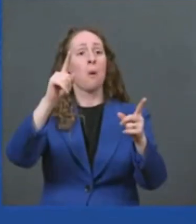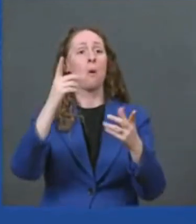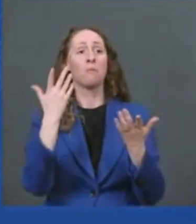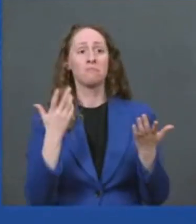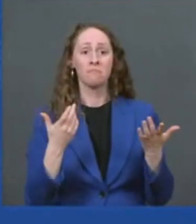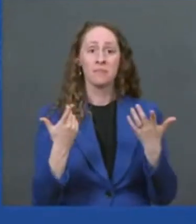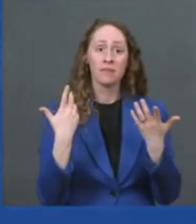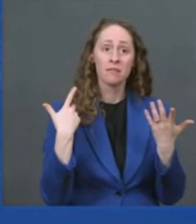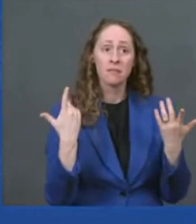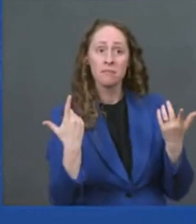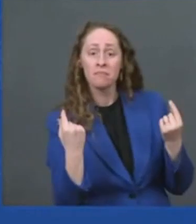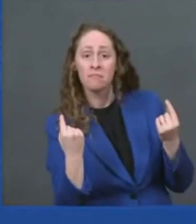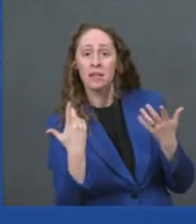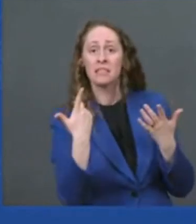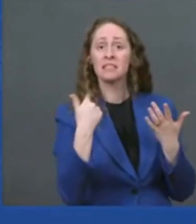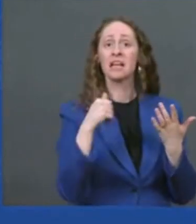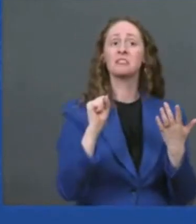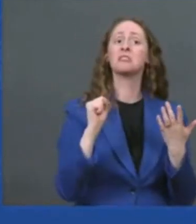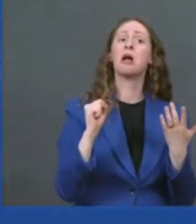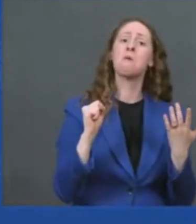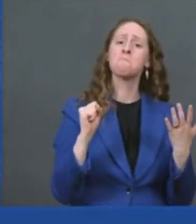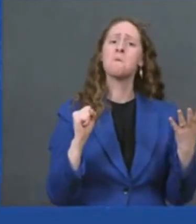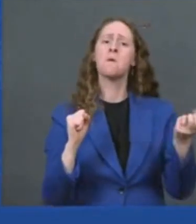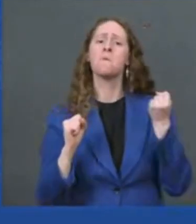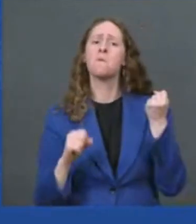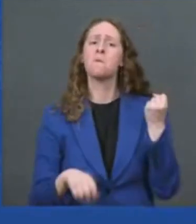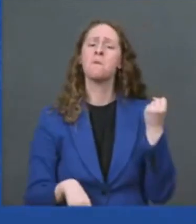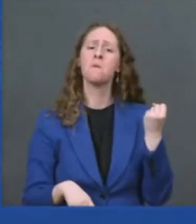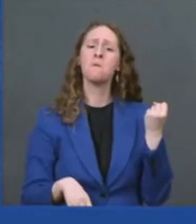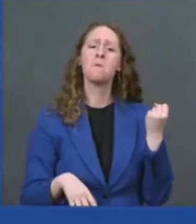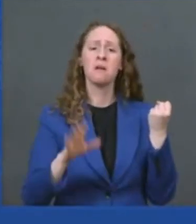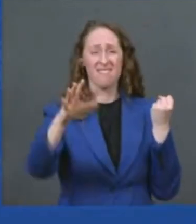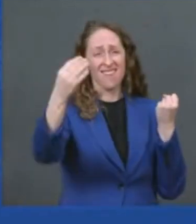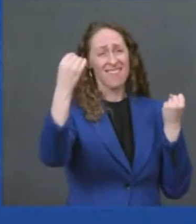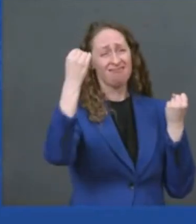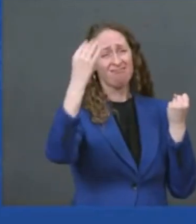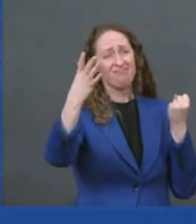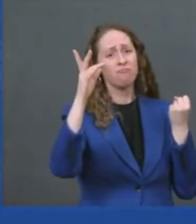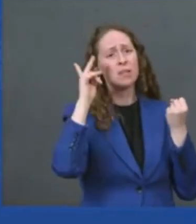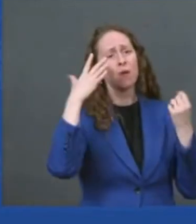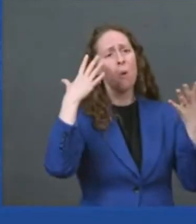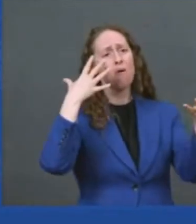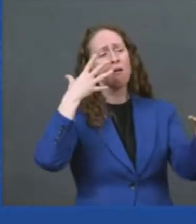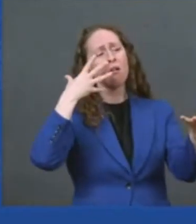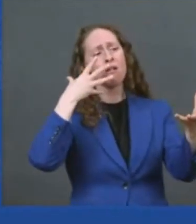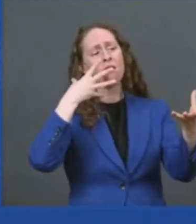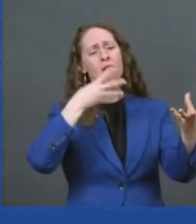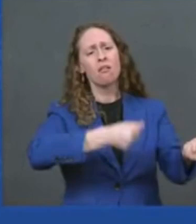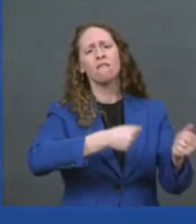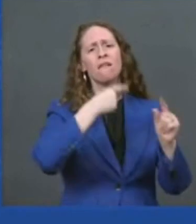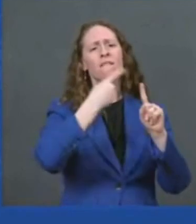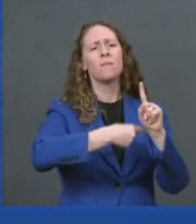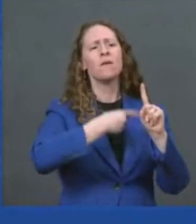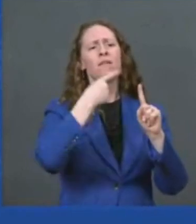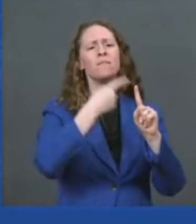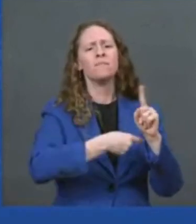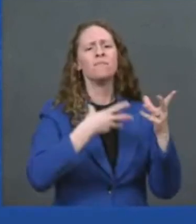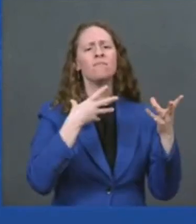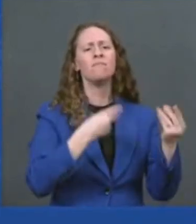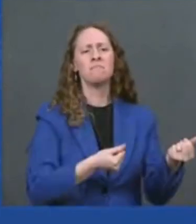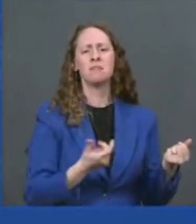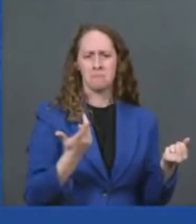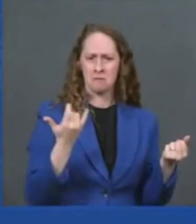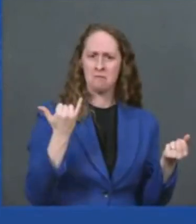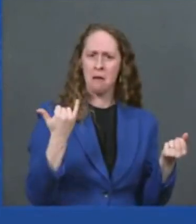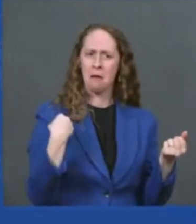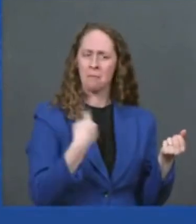every year on fuel making our country more economically competitive lowering air pollution and keeping families healthier as we